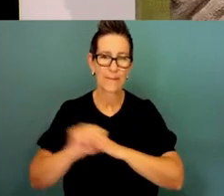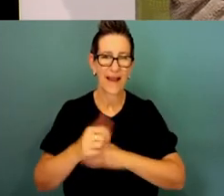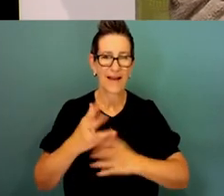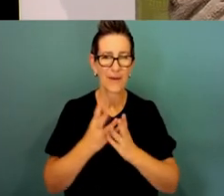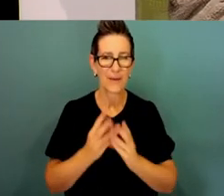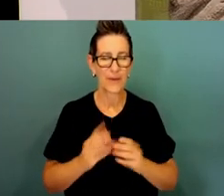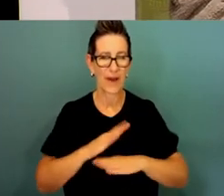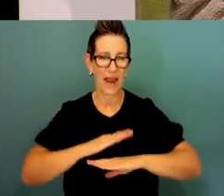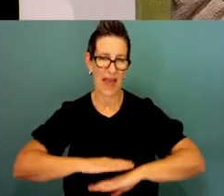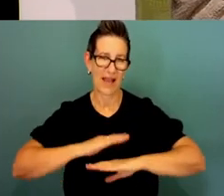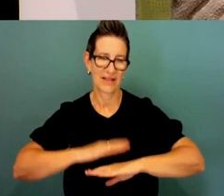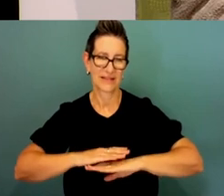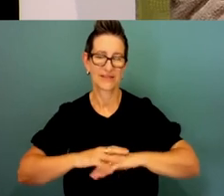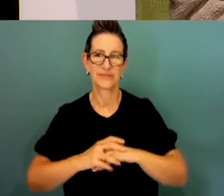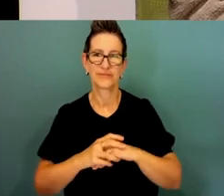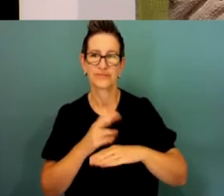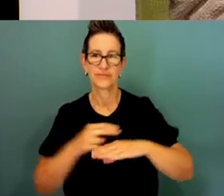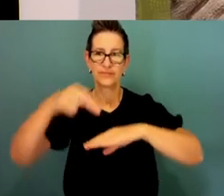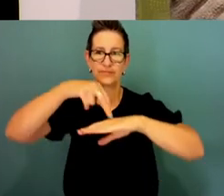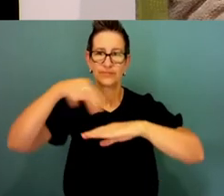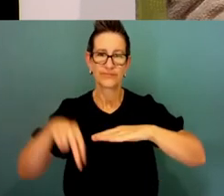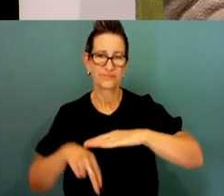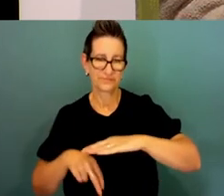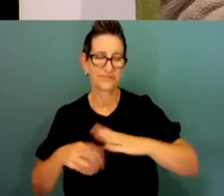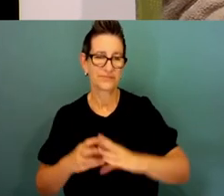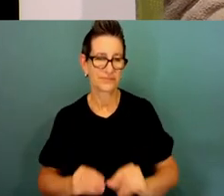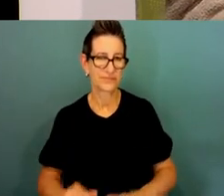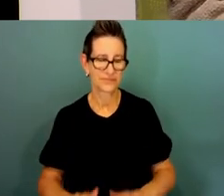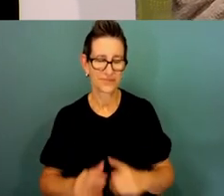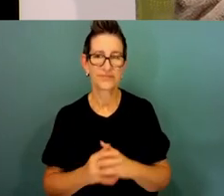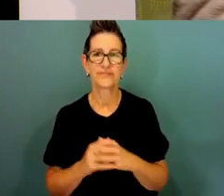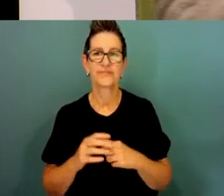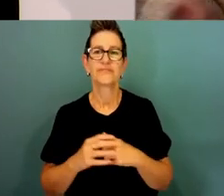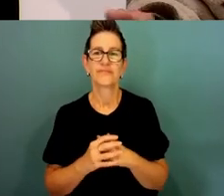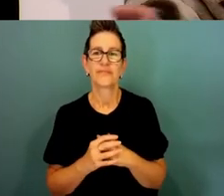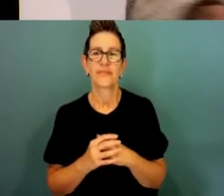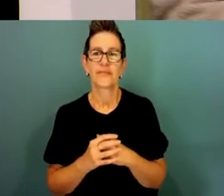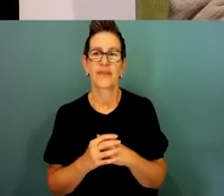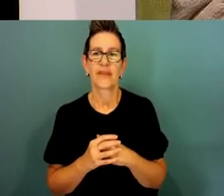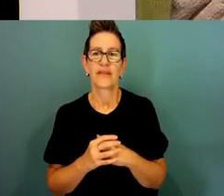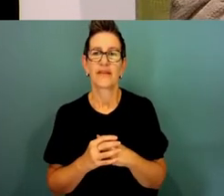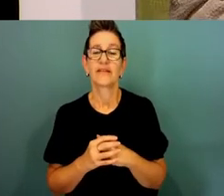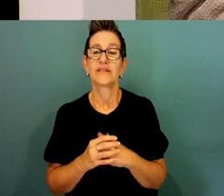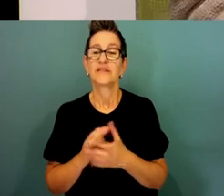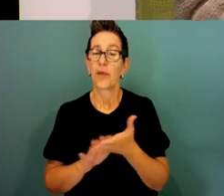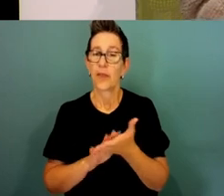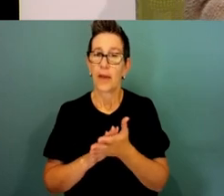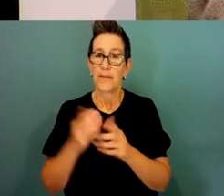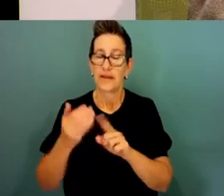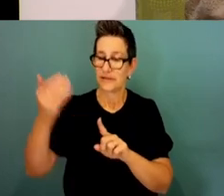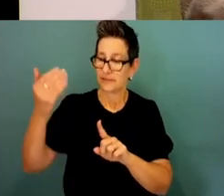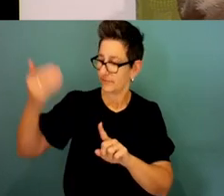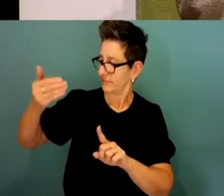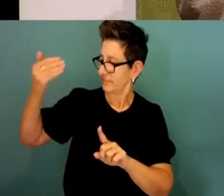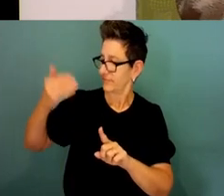So, we're going to ask our past generations that have already gone through that process, who now reside in the land itself, to look